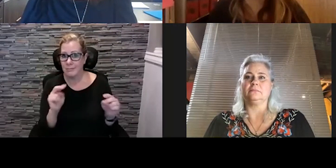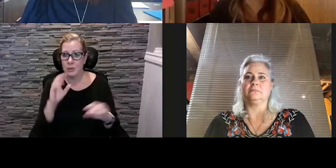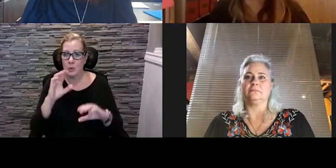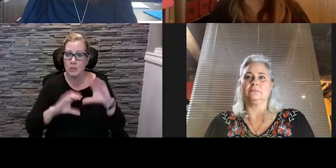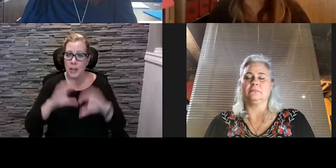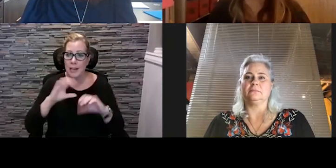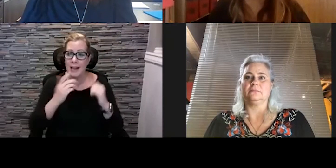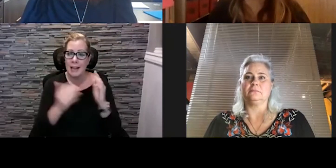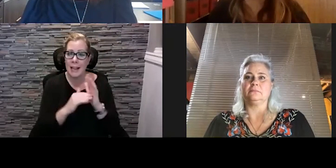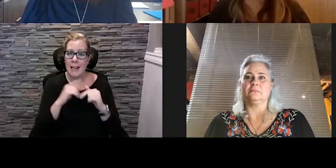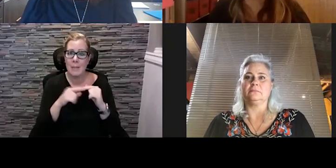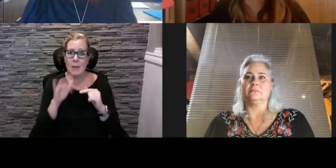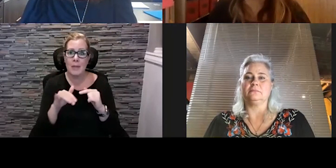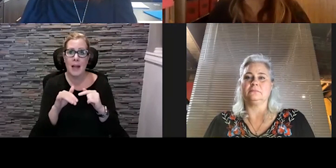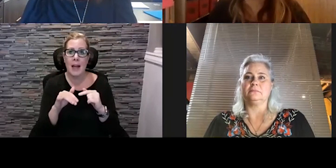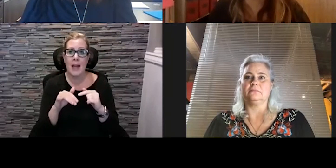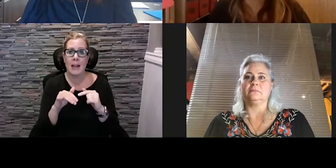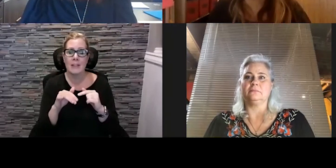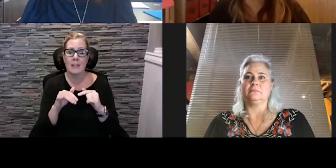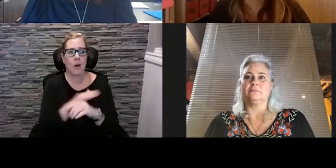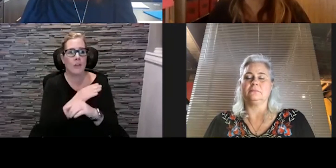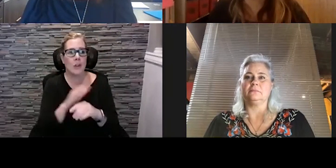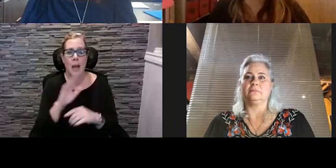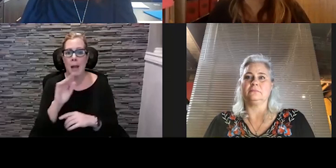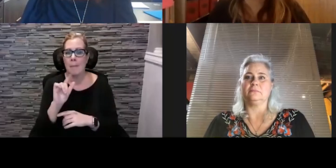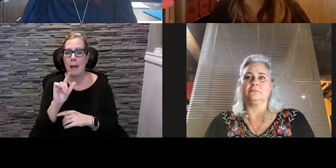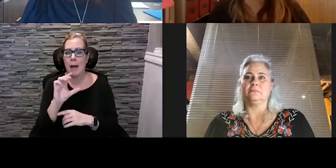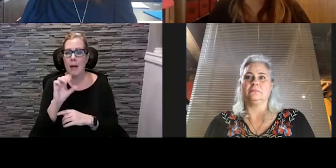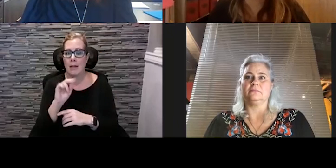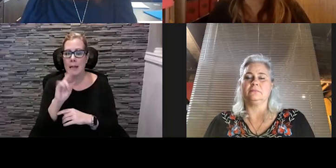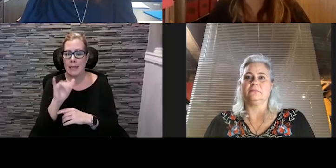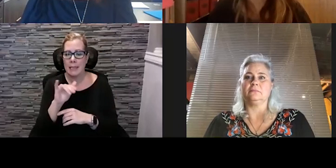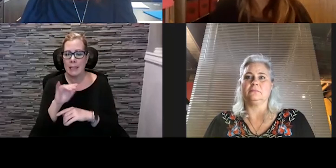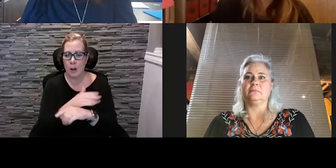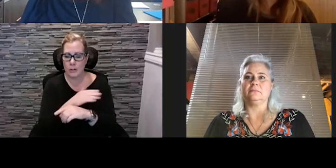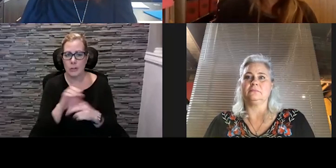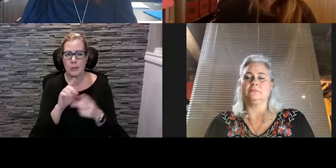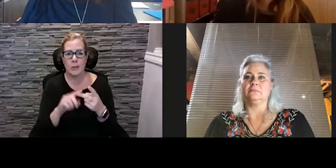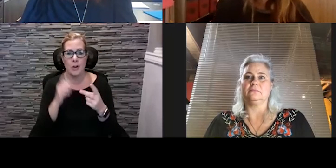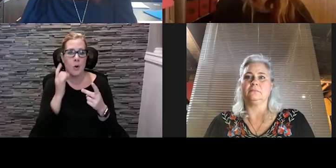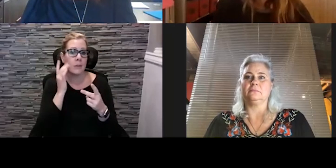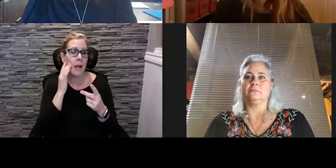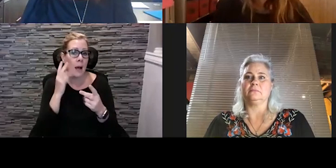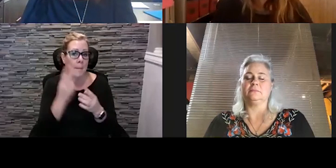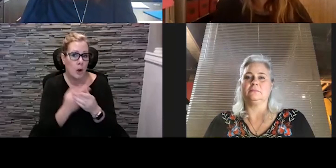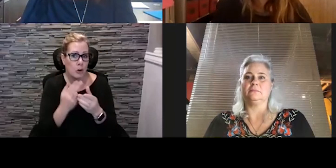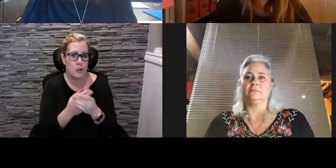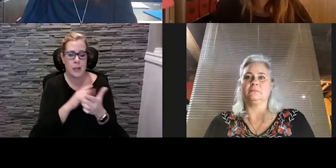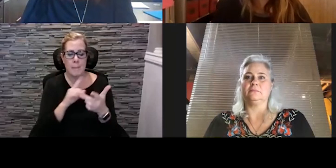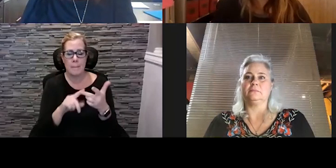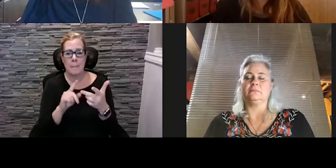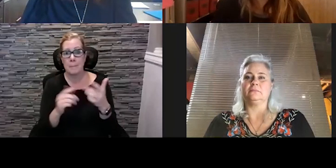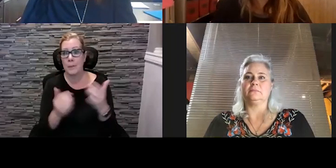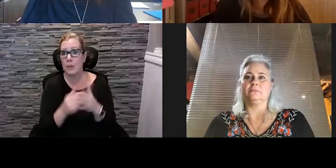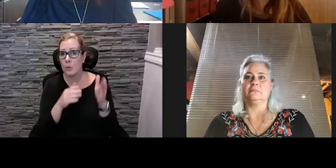um the balcony concerts concept uh hotel partnerships how those work um some new ways of looking at